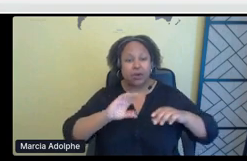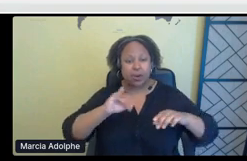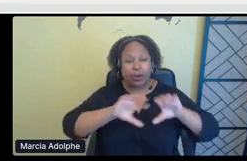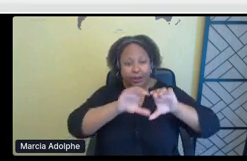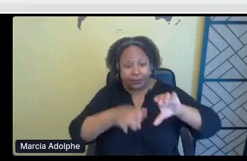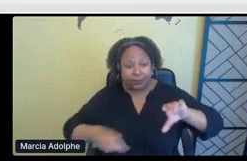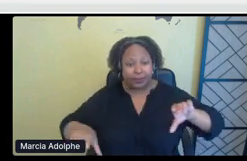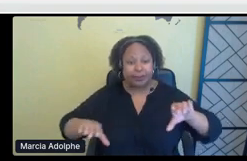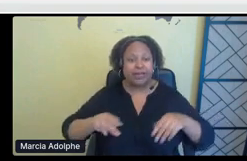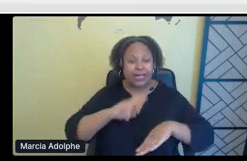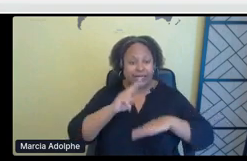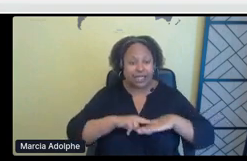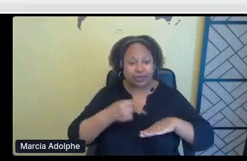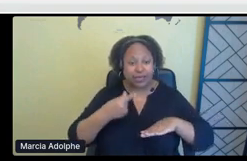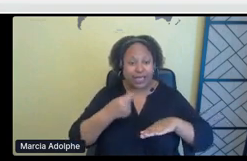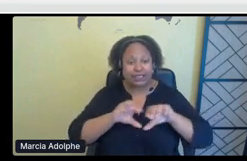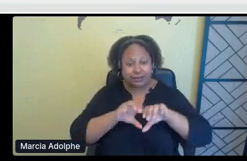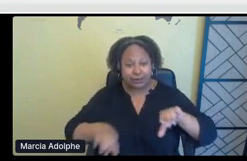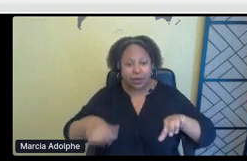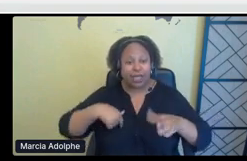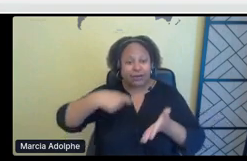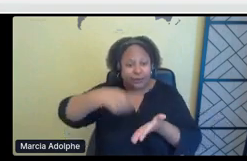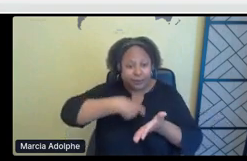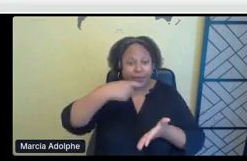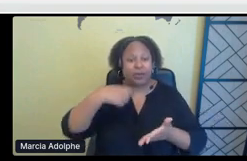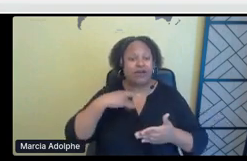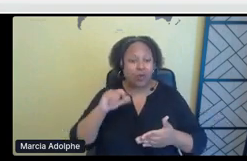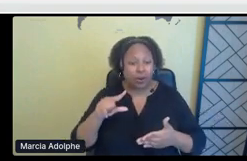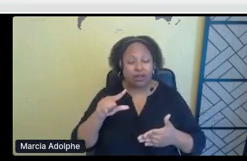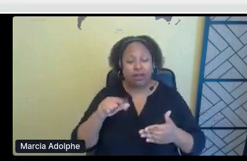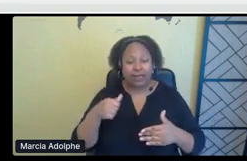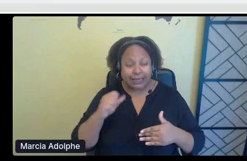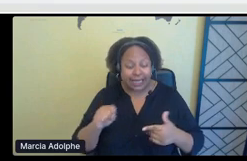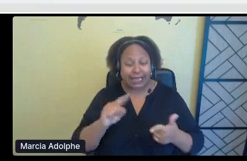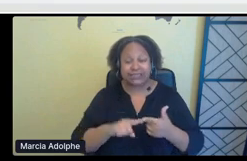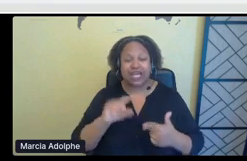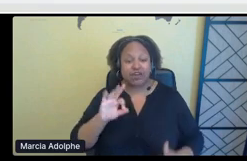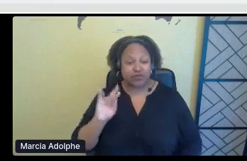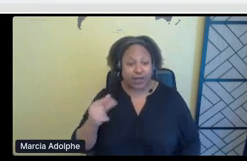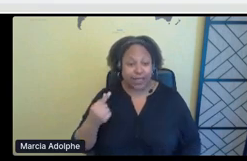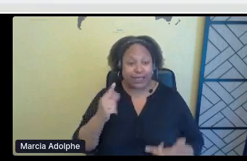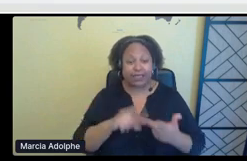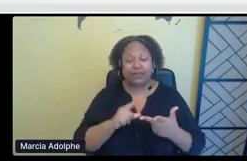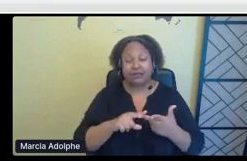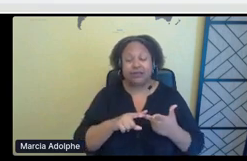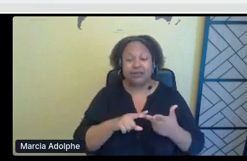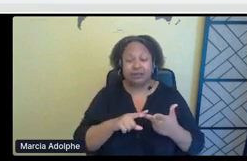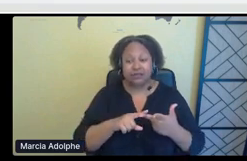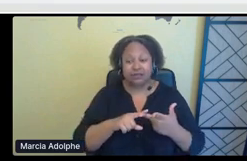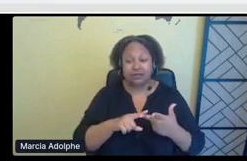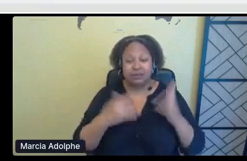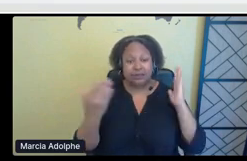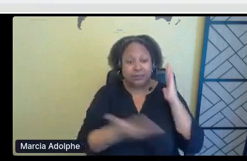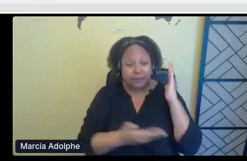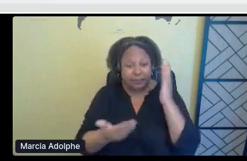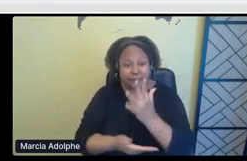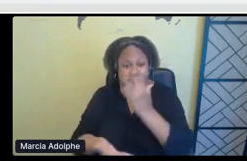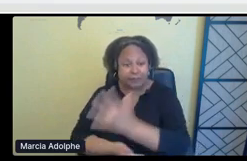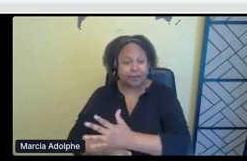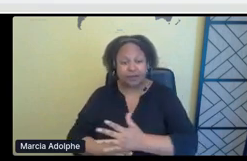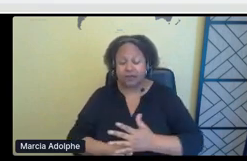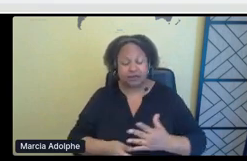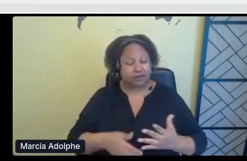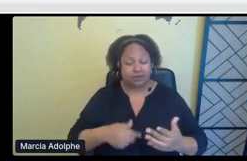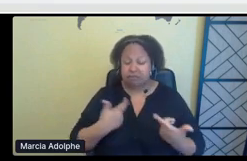pipelines. We have fracking, we have oil and gas, we have logging, and we have tar sands in the community that I'm from. So there's a